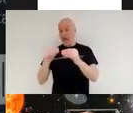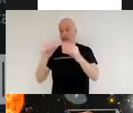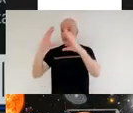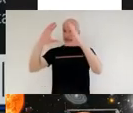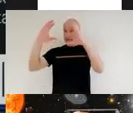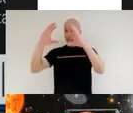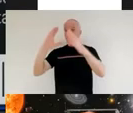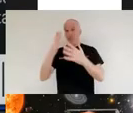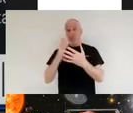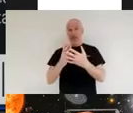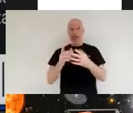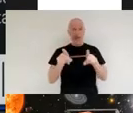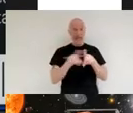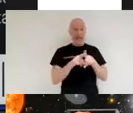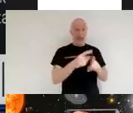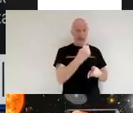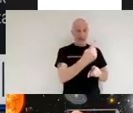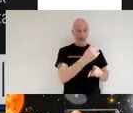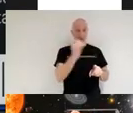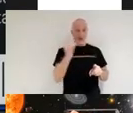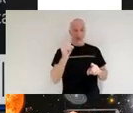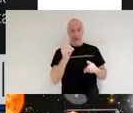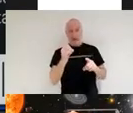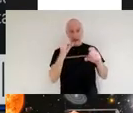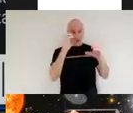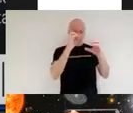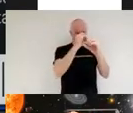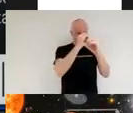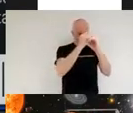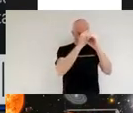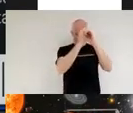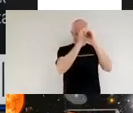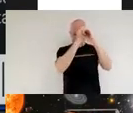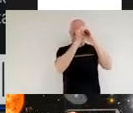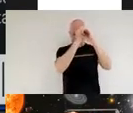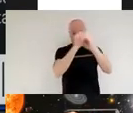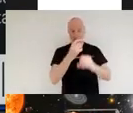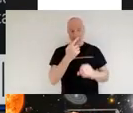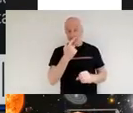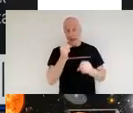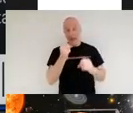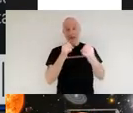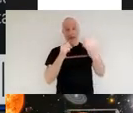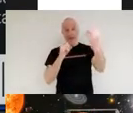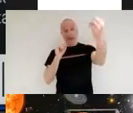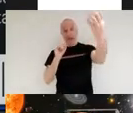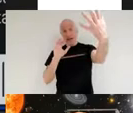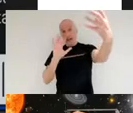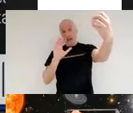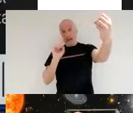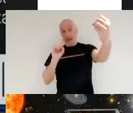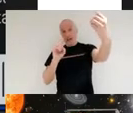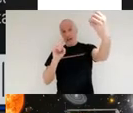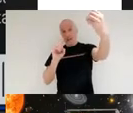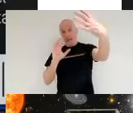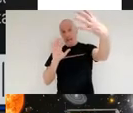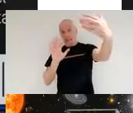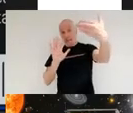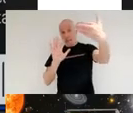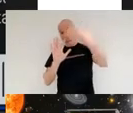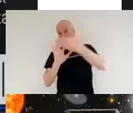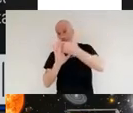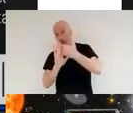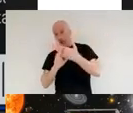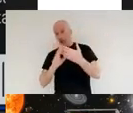platform once that light has passed through it's sent to the spectrograph which will split it into the different